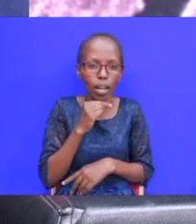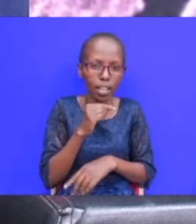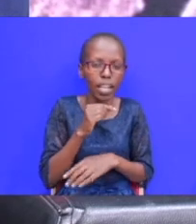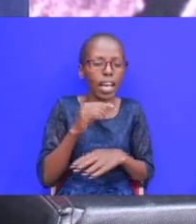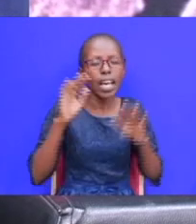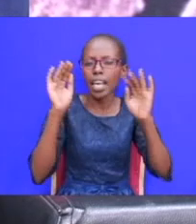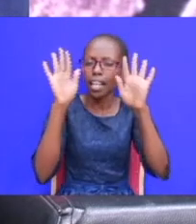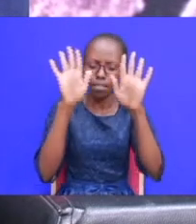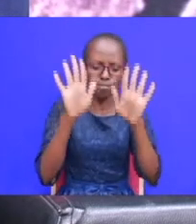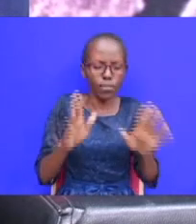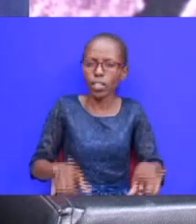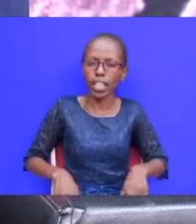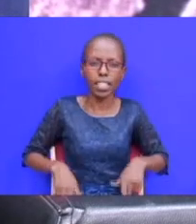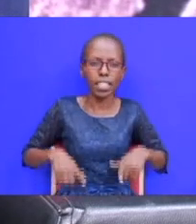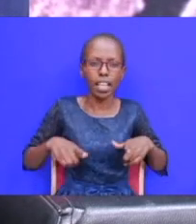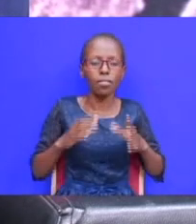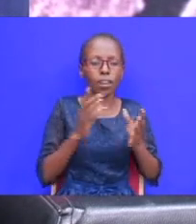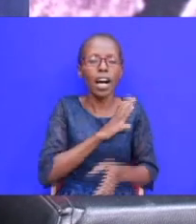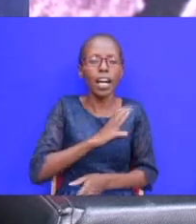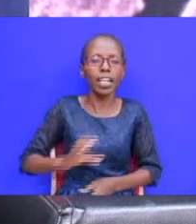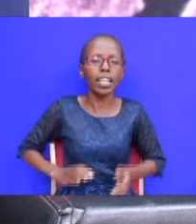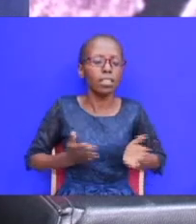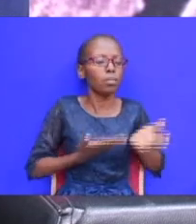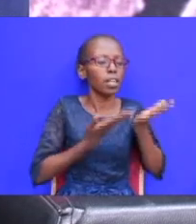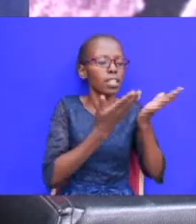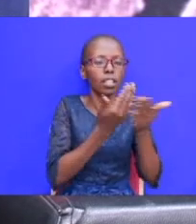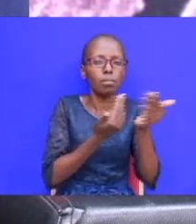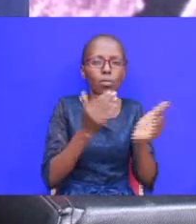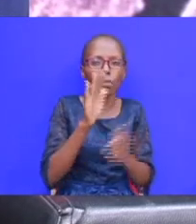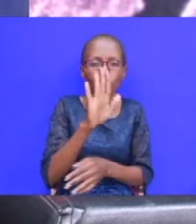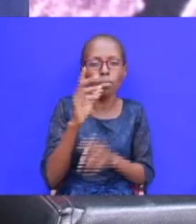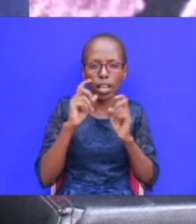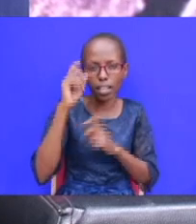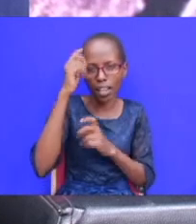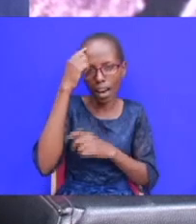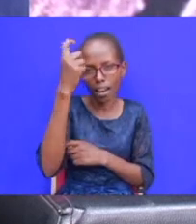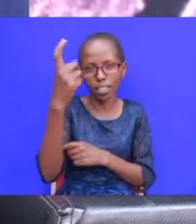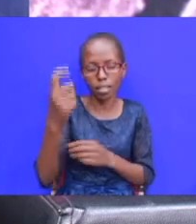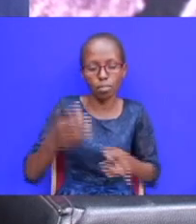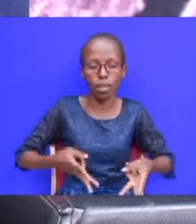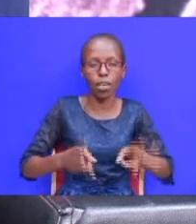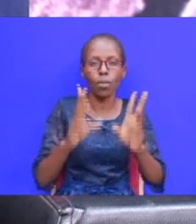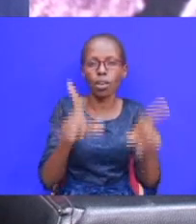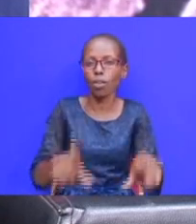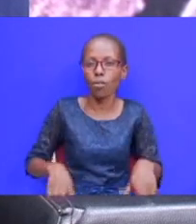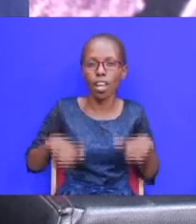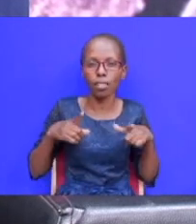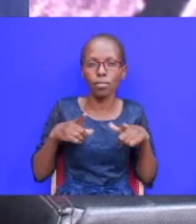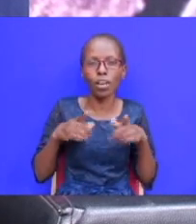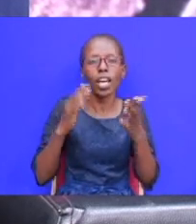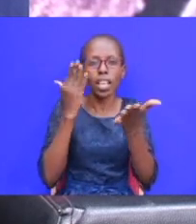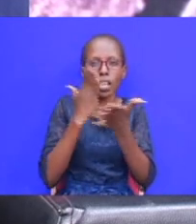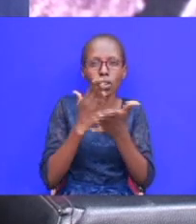marvelous life christ presented before him in a dream the way of life the